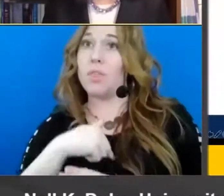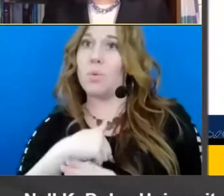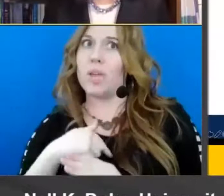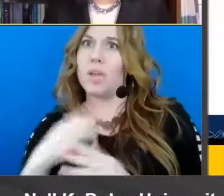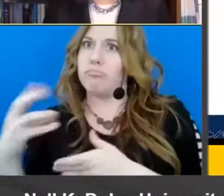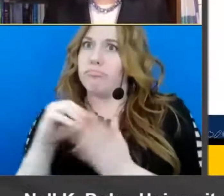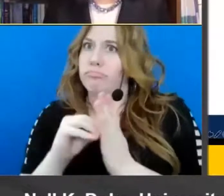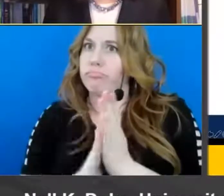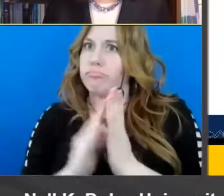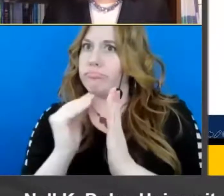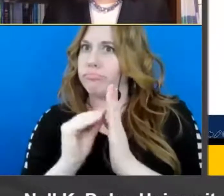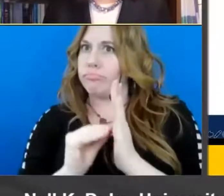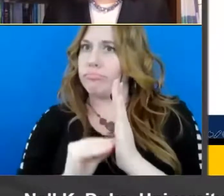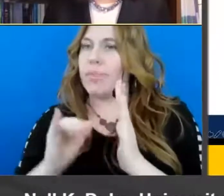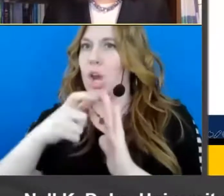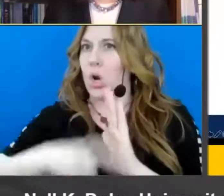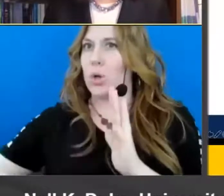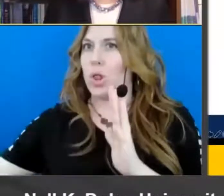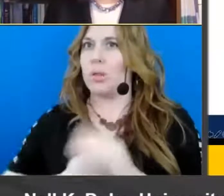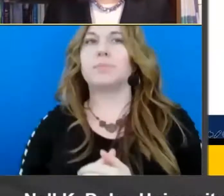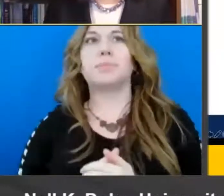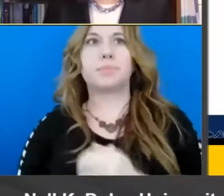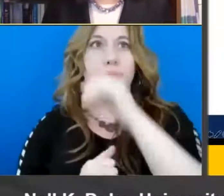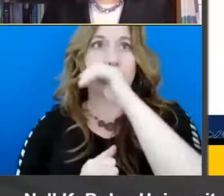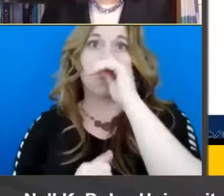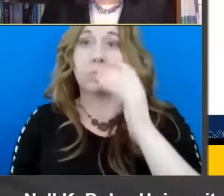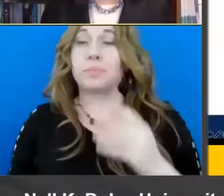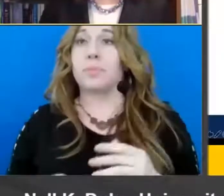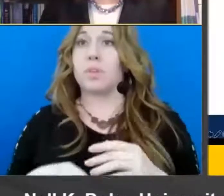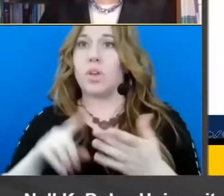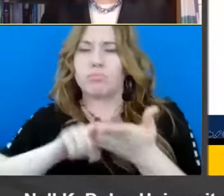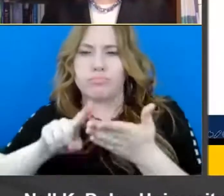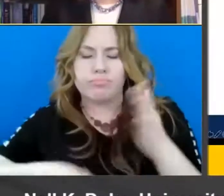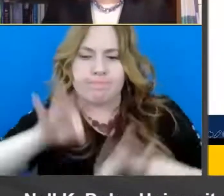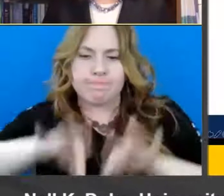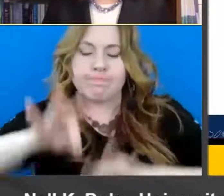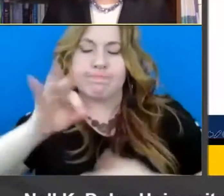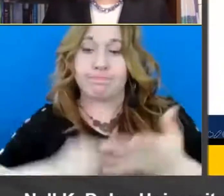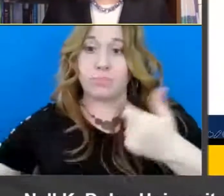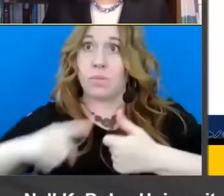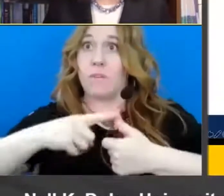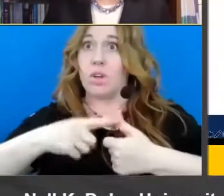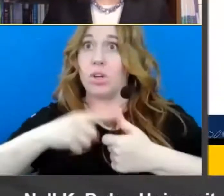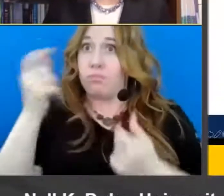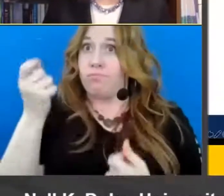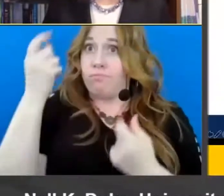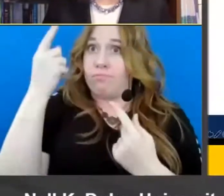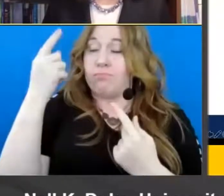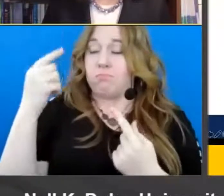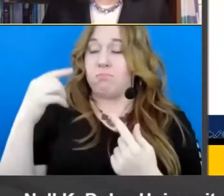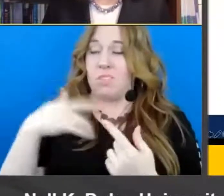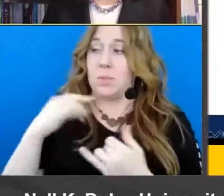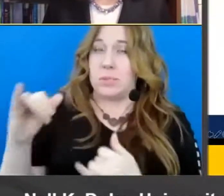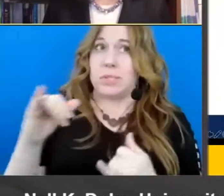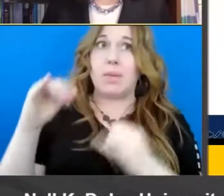so the first um uh insight or understanding that we share is that teaching foundational reading